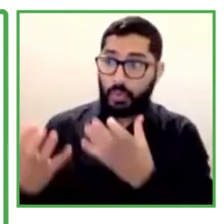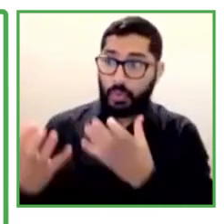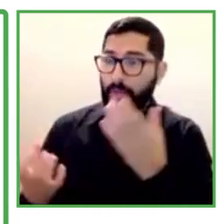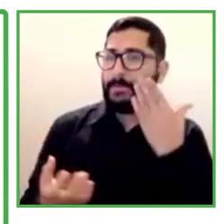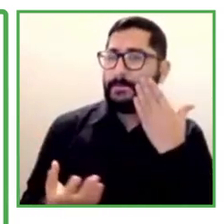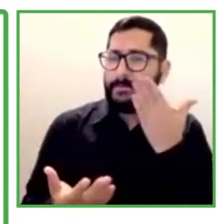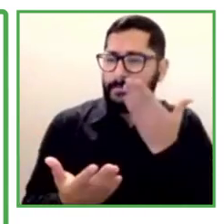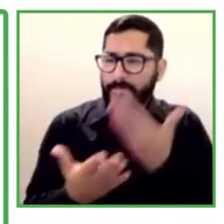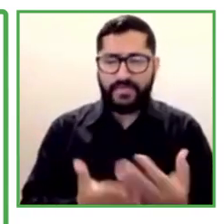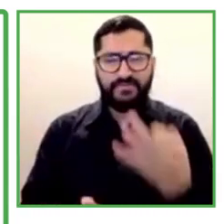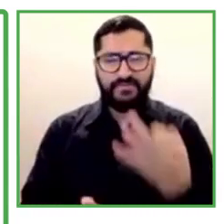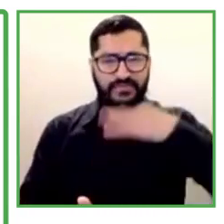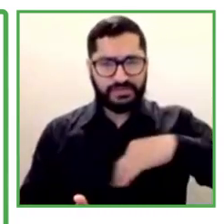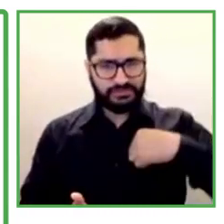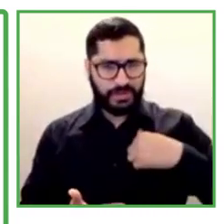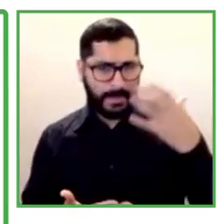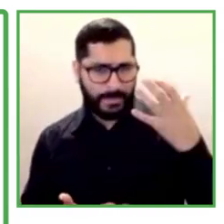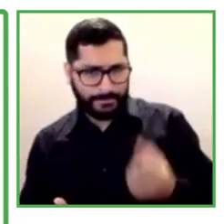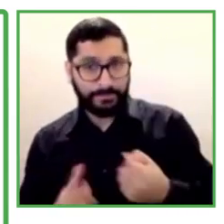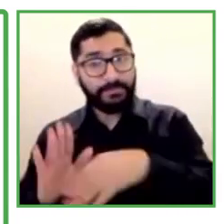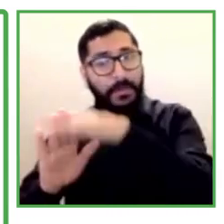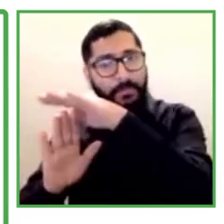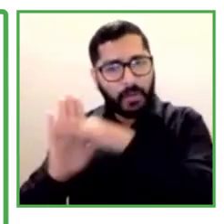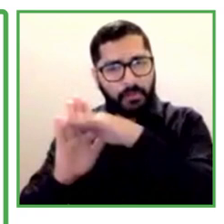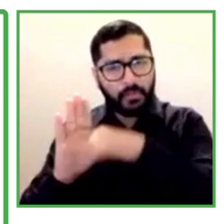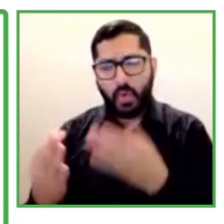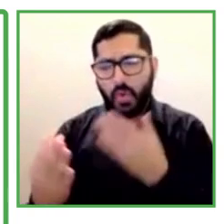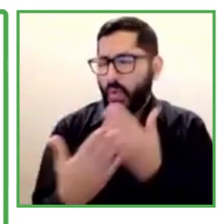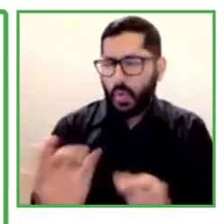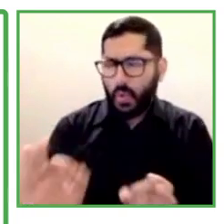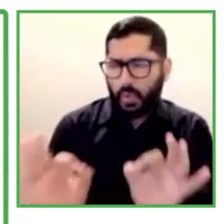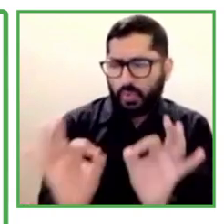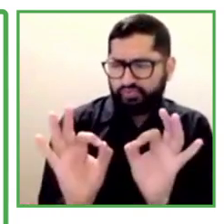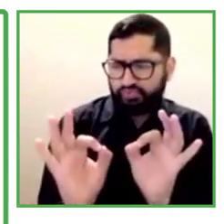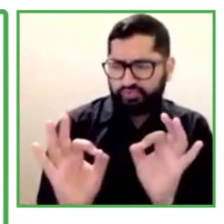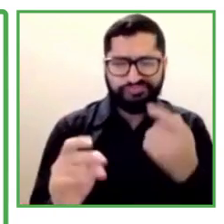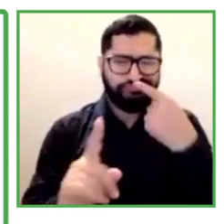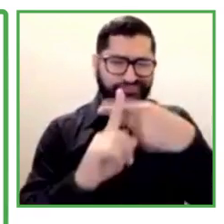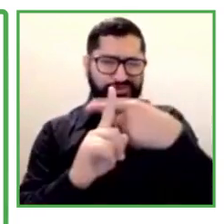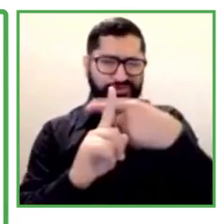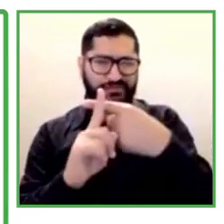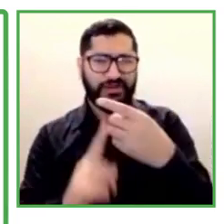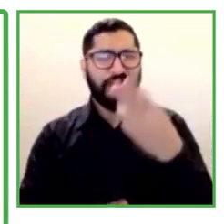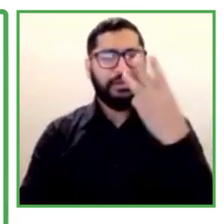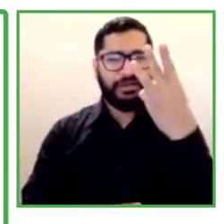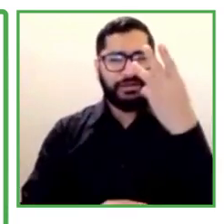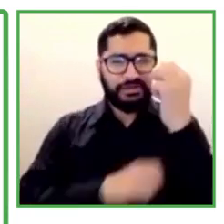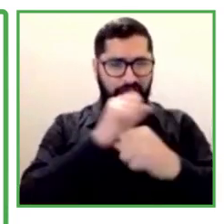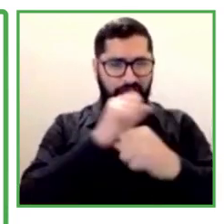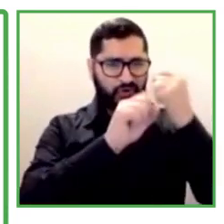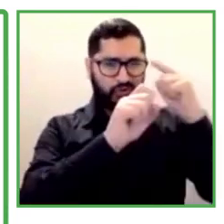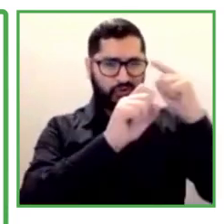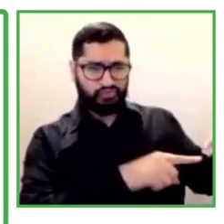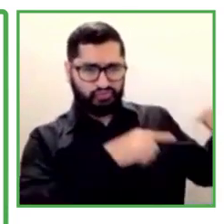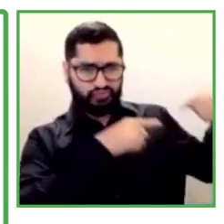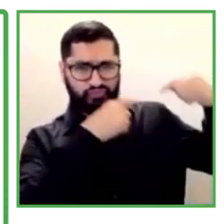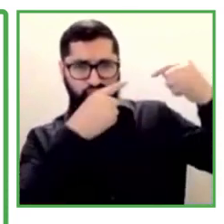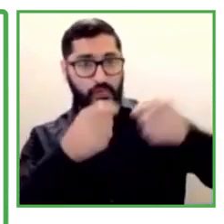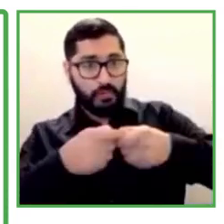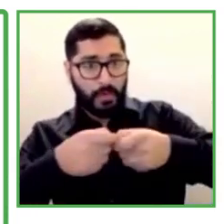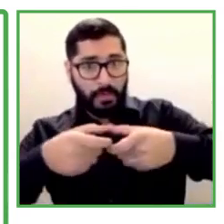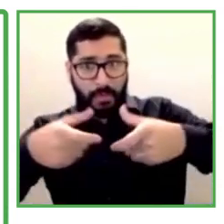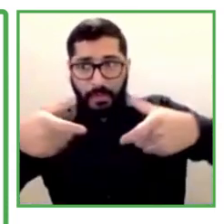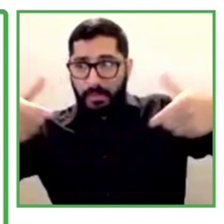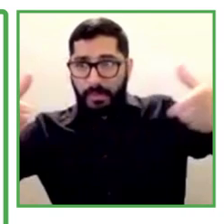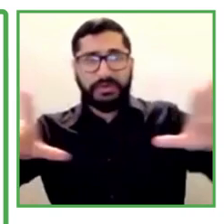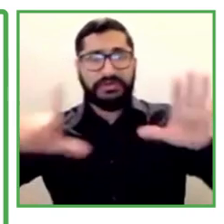And with this program, we have had really good results. In three years, we have increased to 70% of people